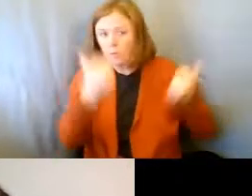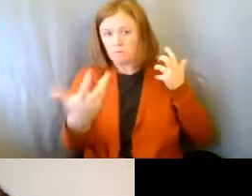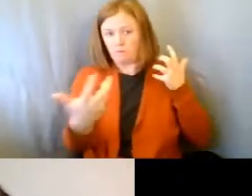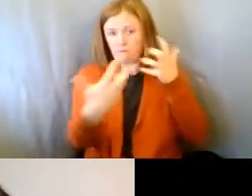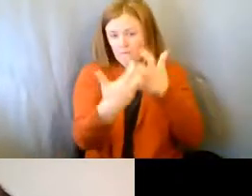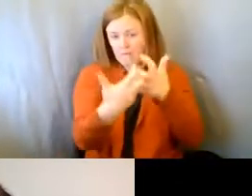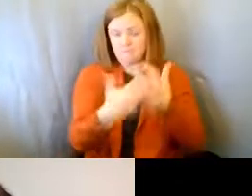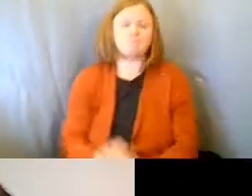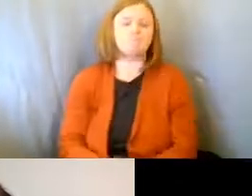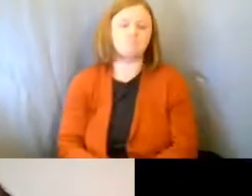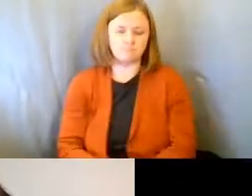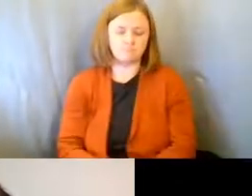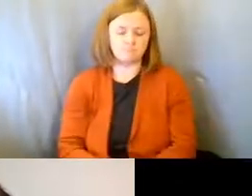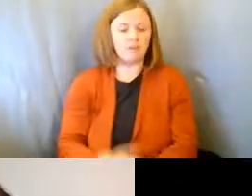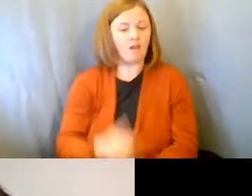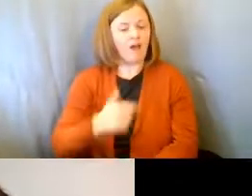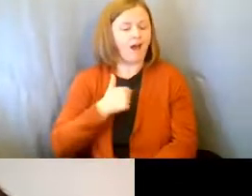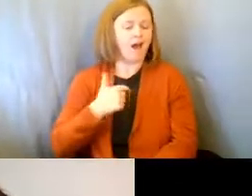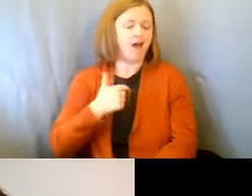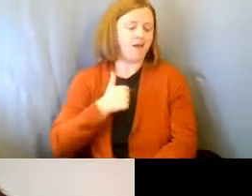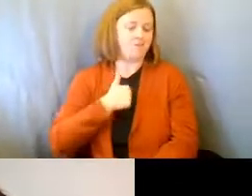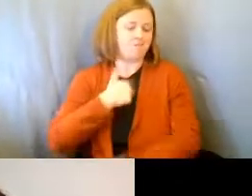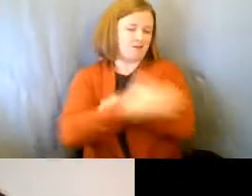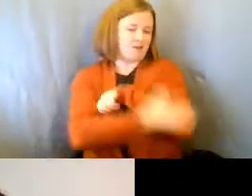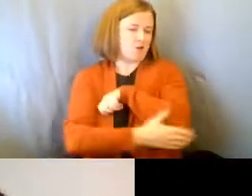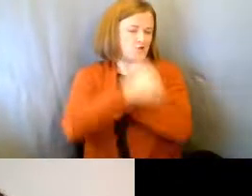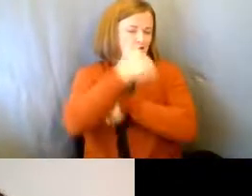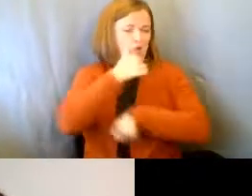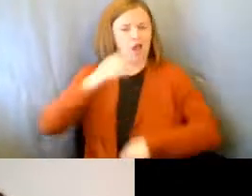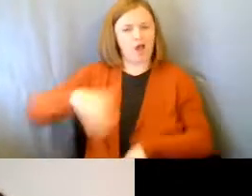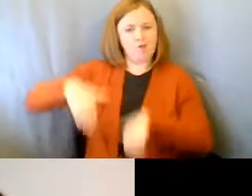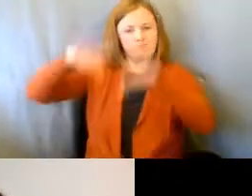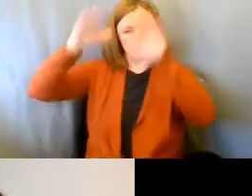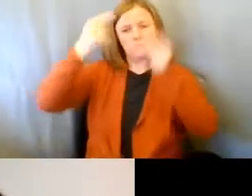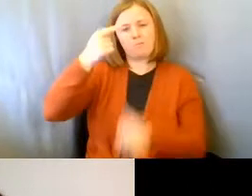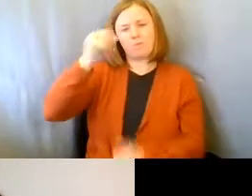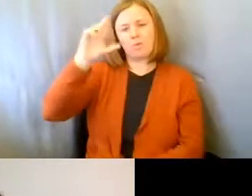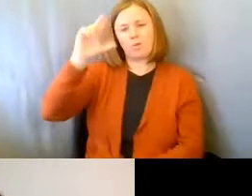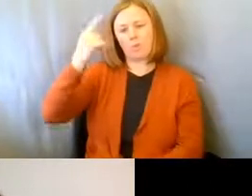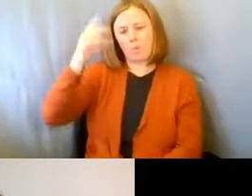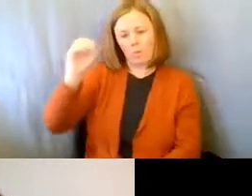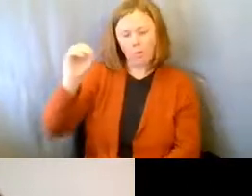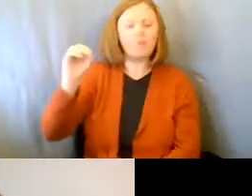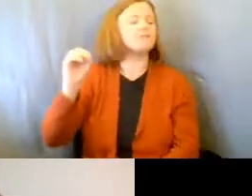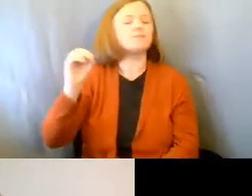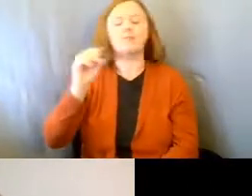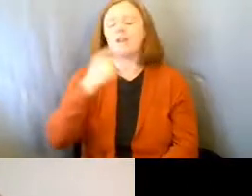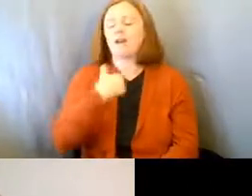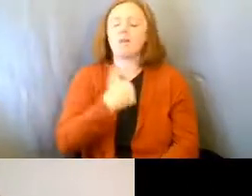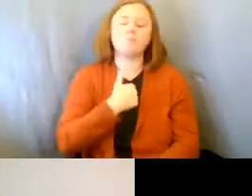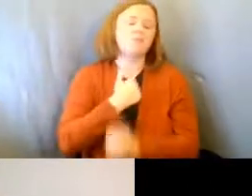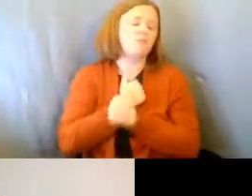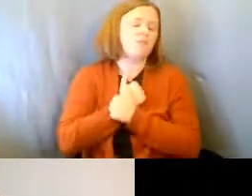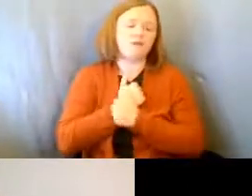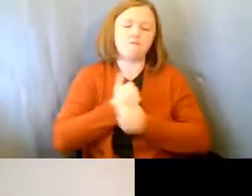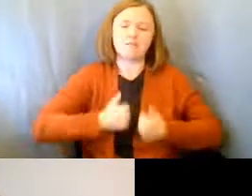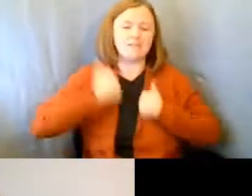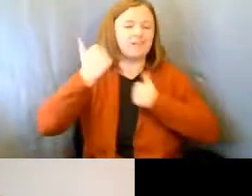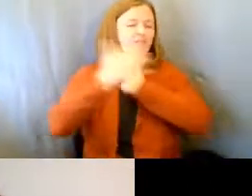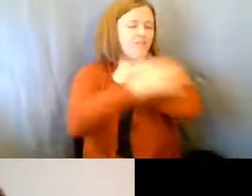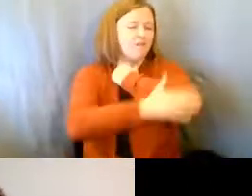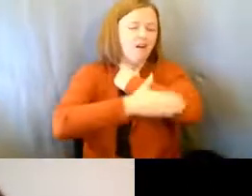I'm a country girl at heart. I grew up up the gorge. And I would love to live out in the country.